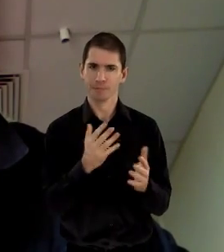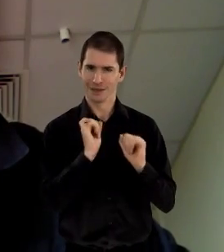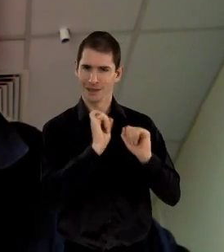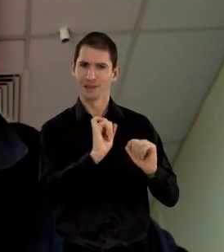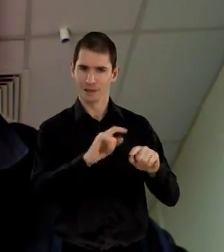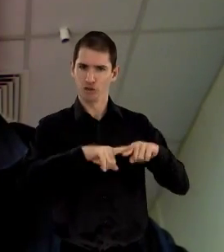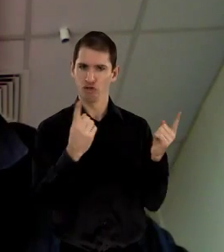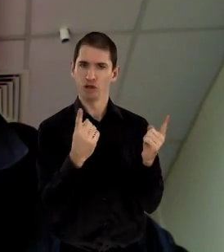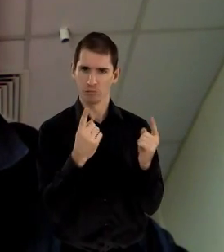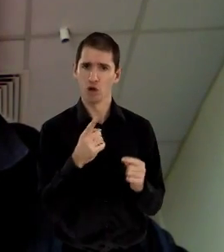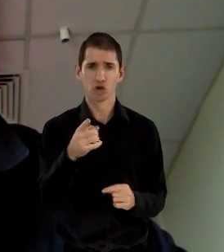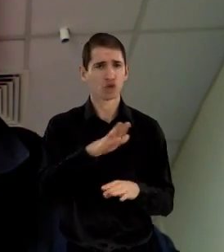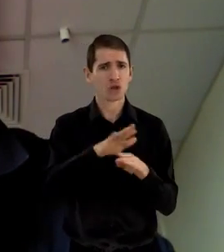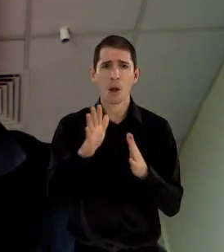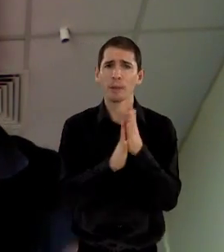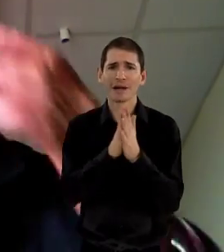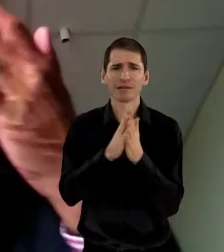from this perspective.